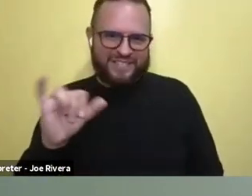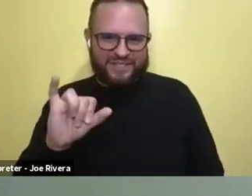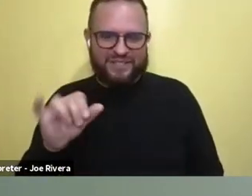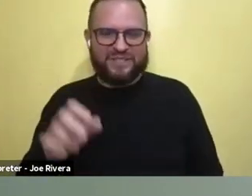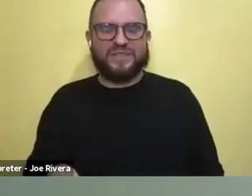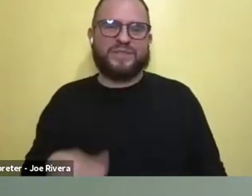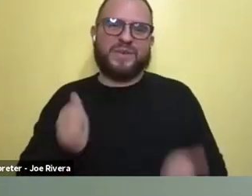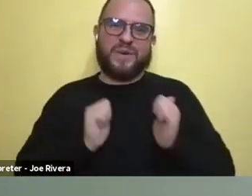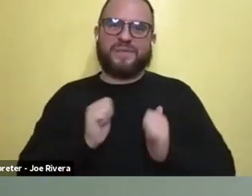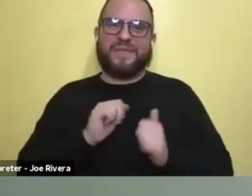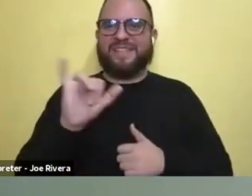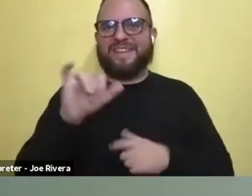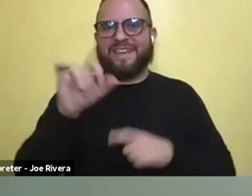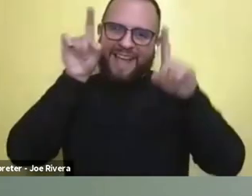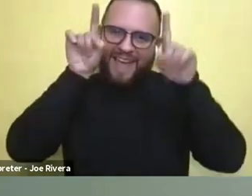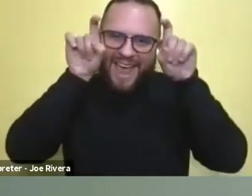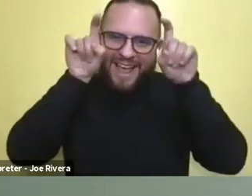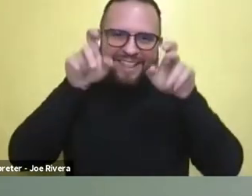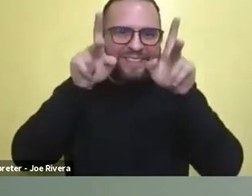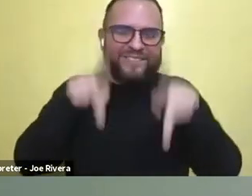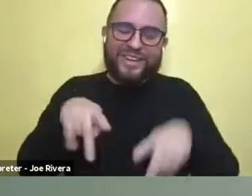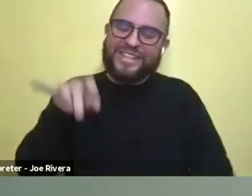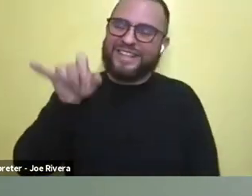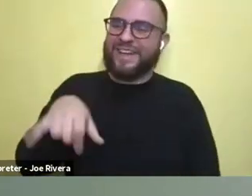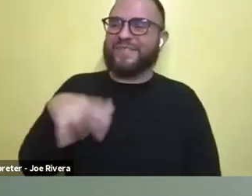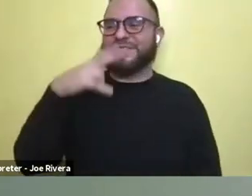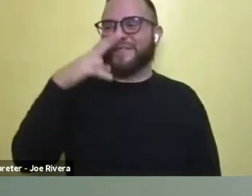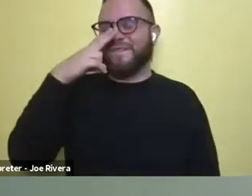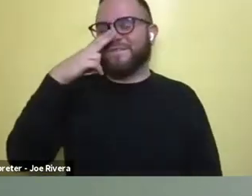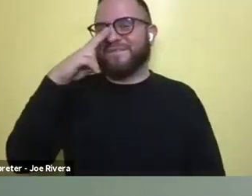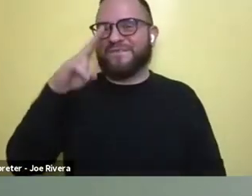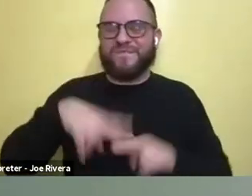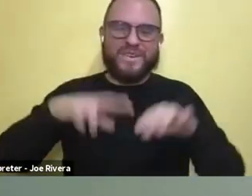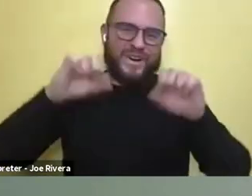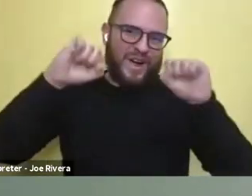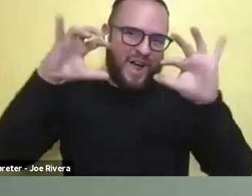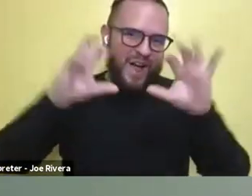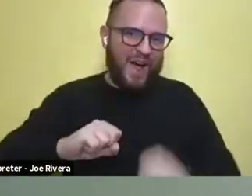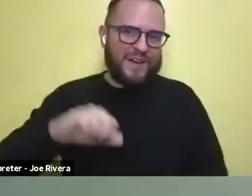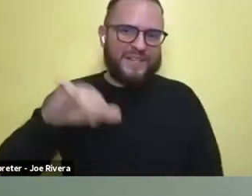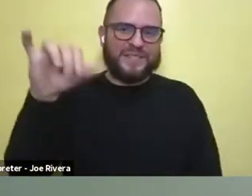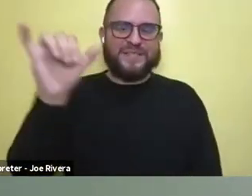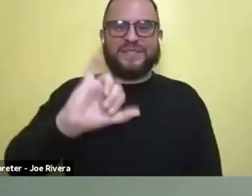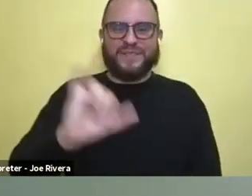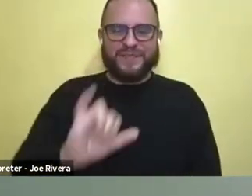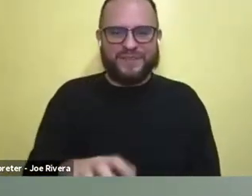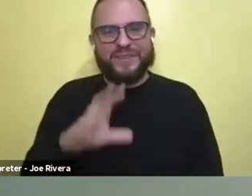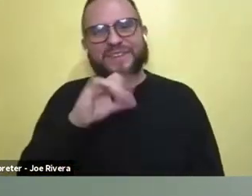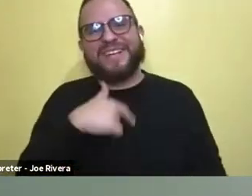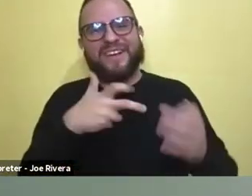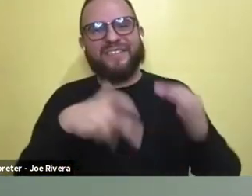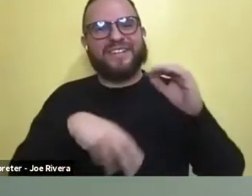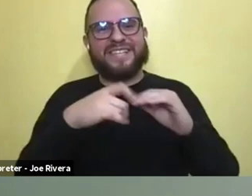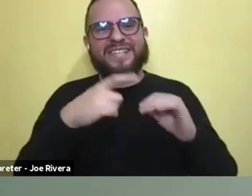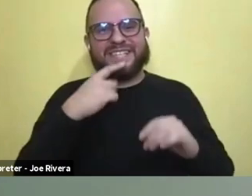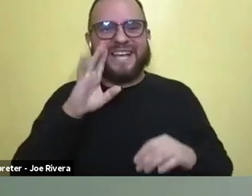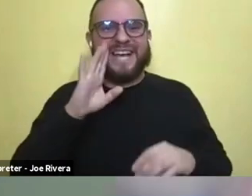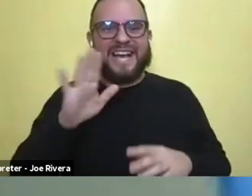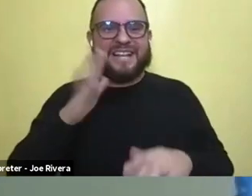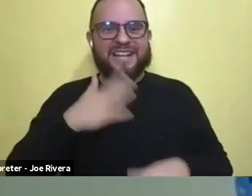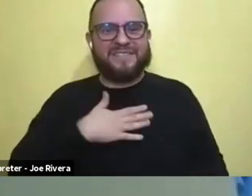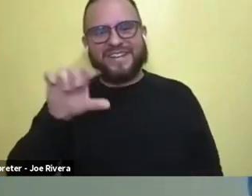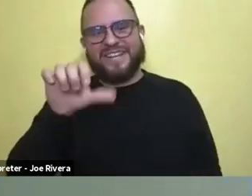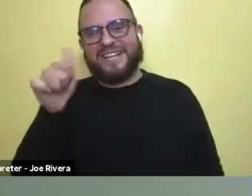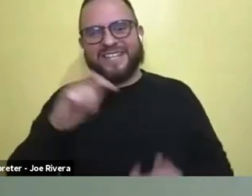alien person. That was, that was really, really awesome. And also I just want to say hi to one of my other buddies.